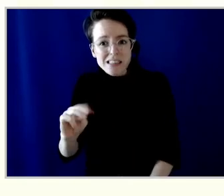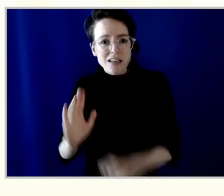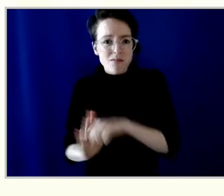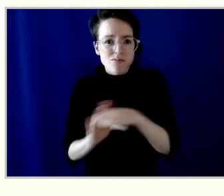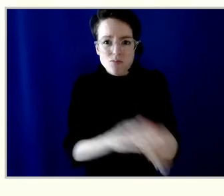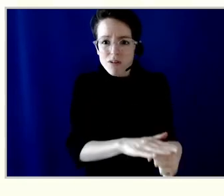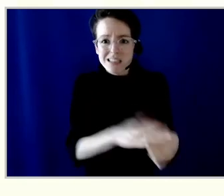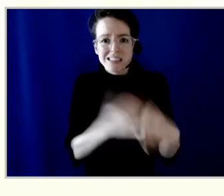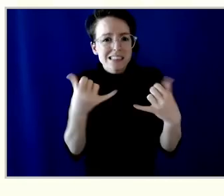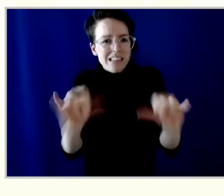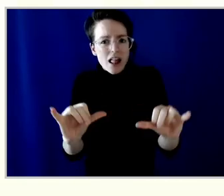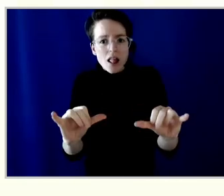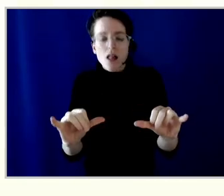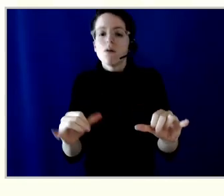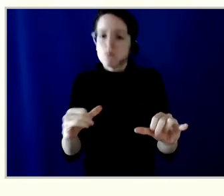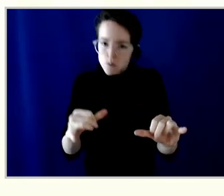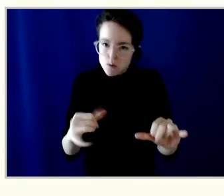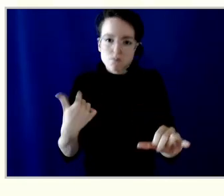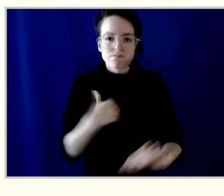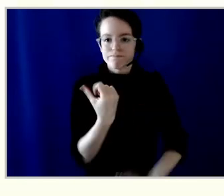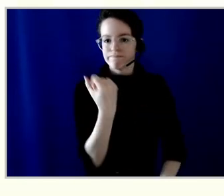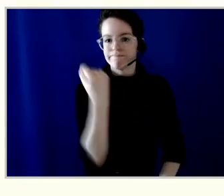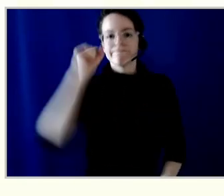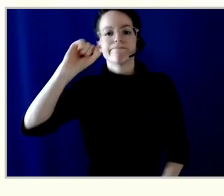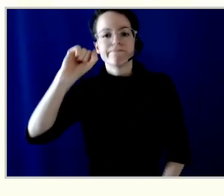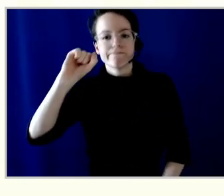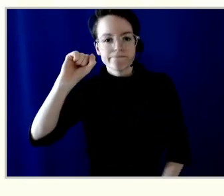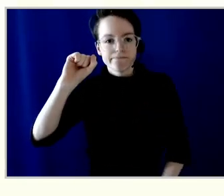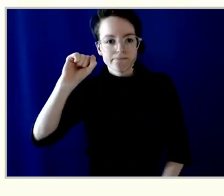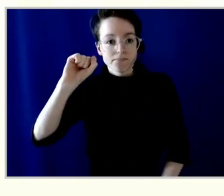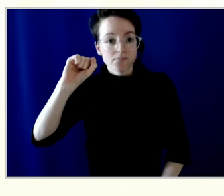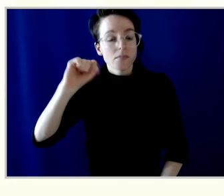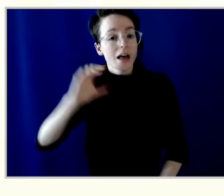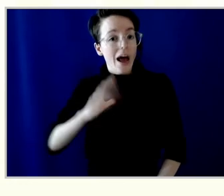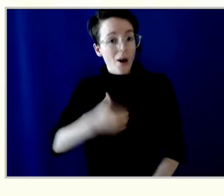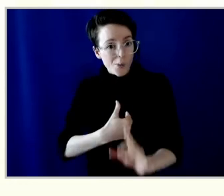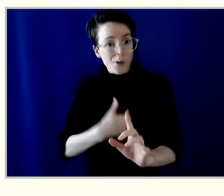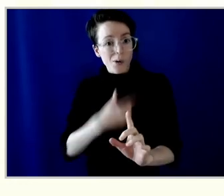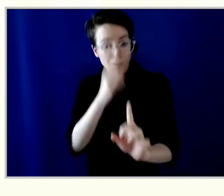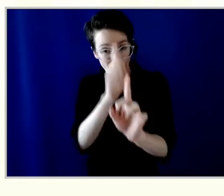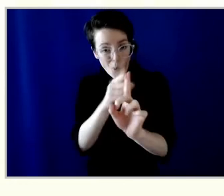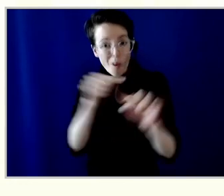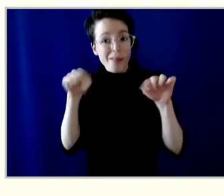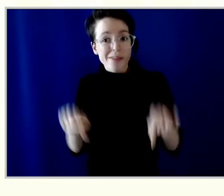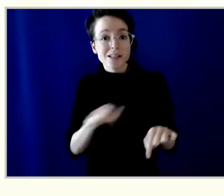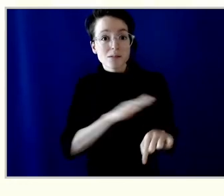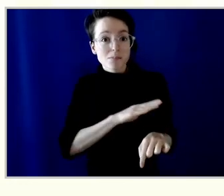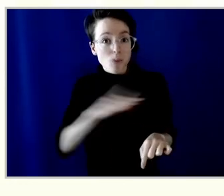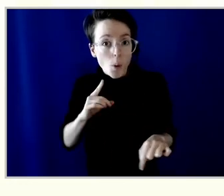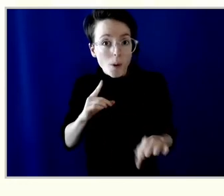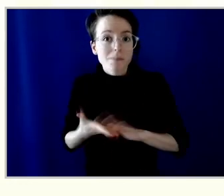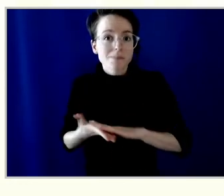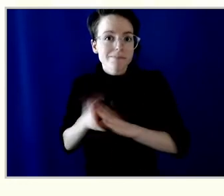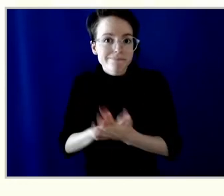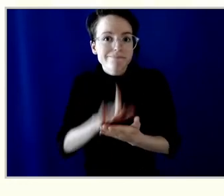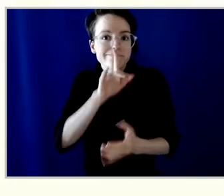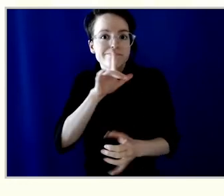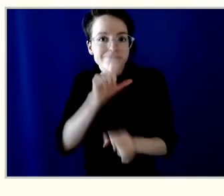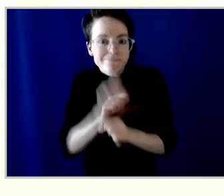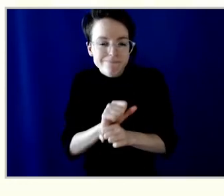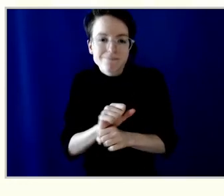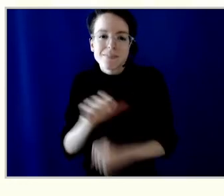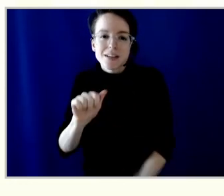a proactively anti-racist governing body. Doing more to remove systemic barriers is an